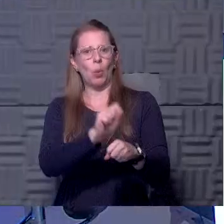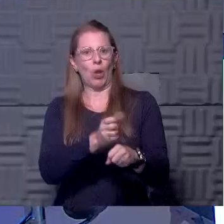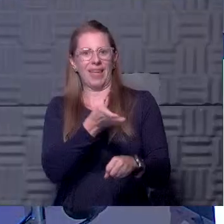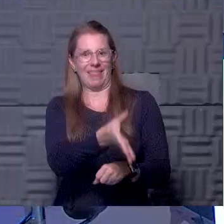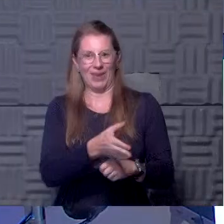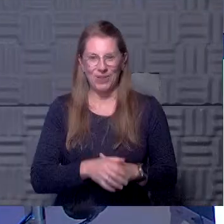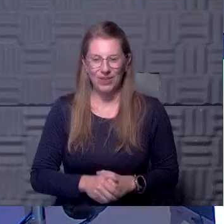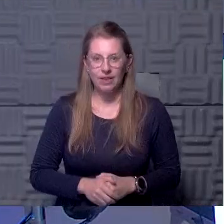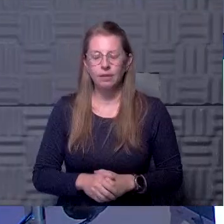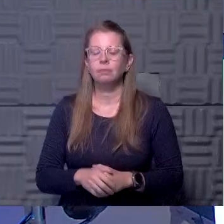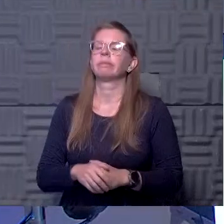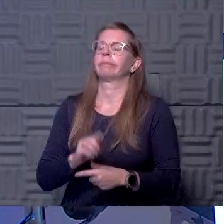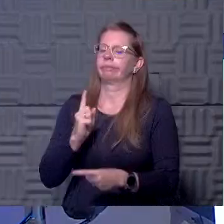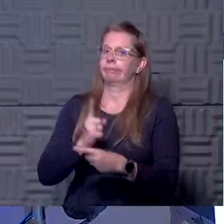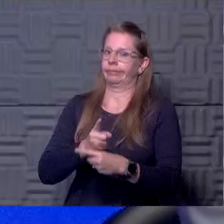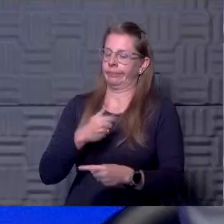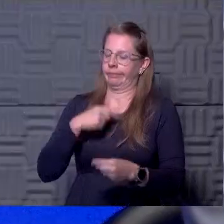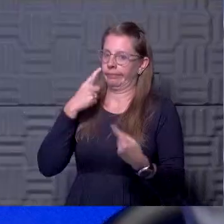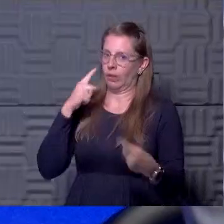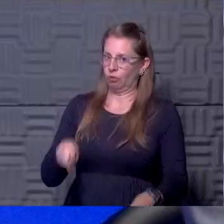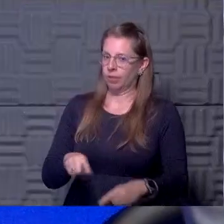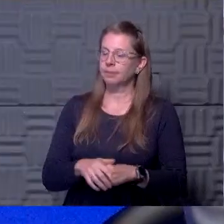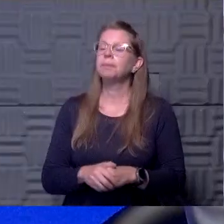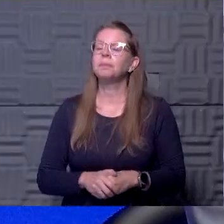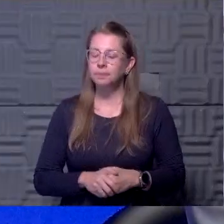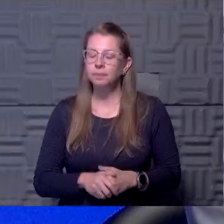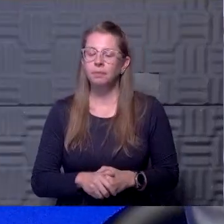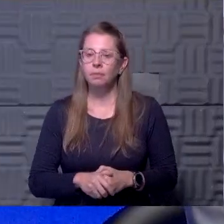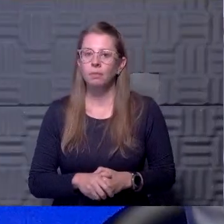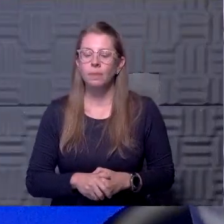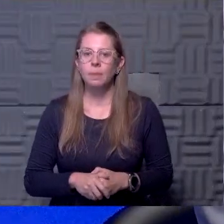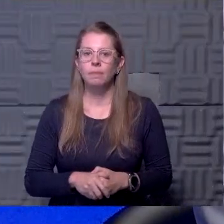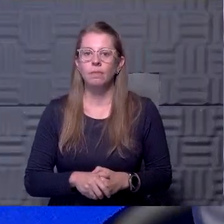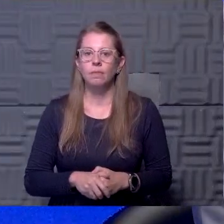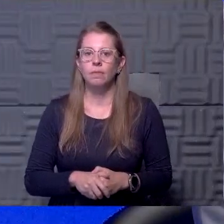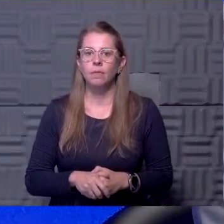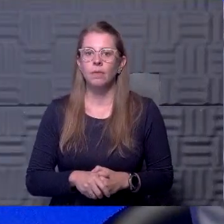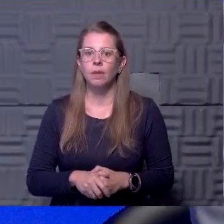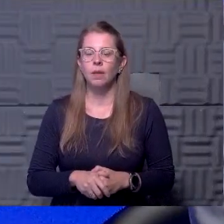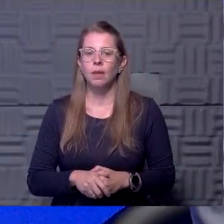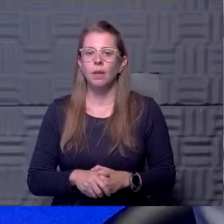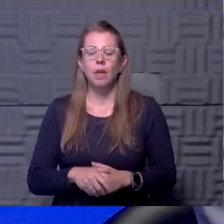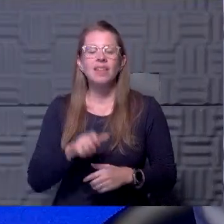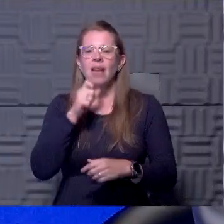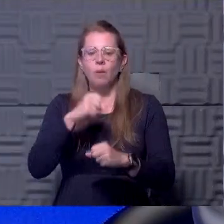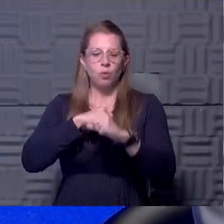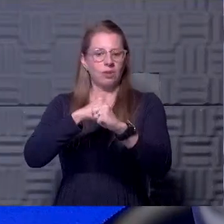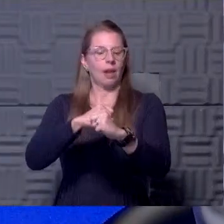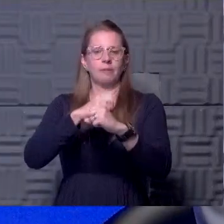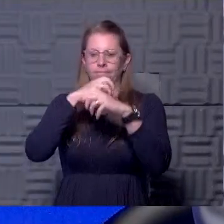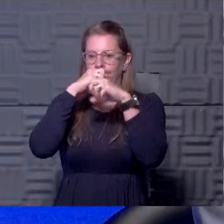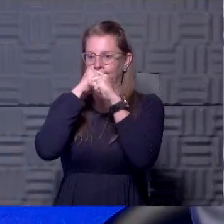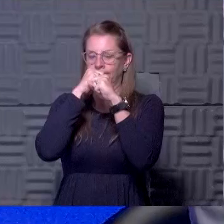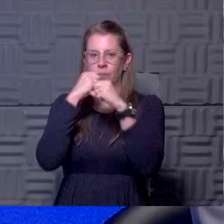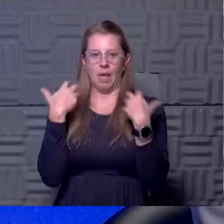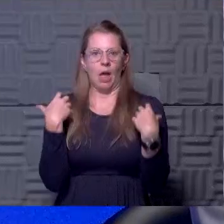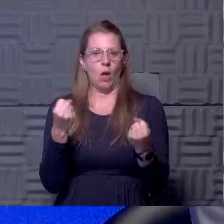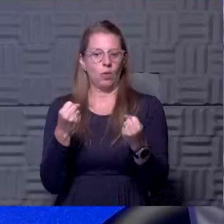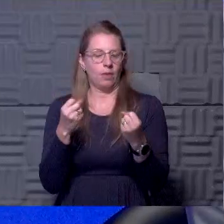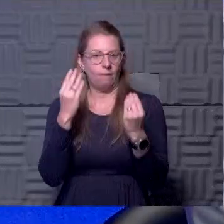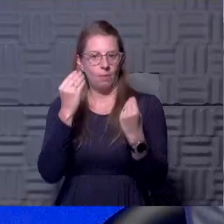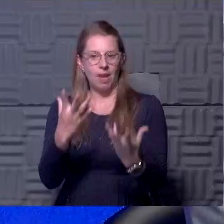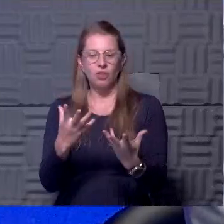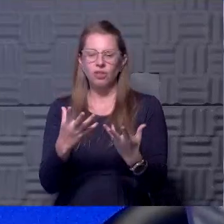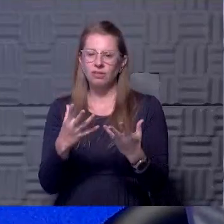absolutely. I agree. Um, you know, it isn't, um, protected health information. It's all done by the public. And